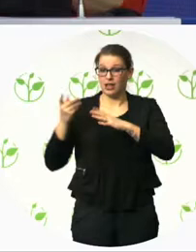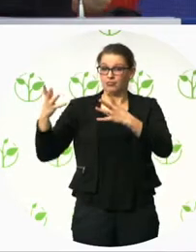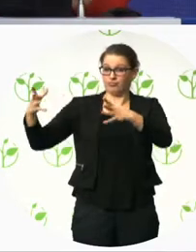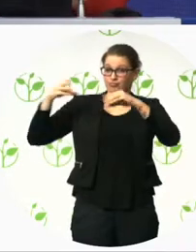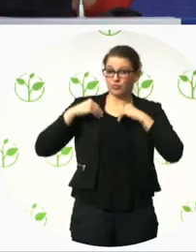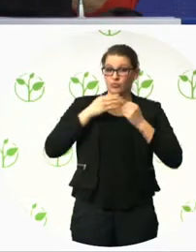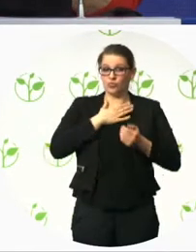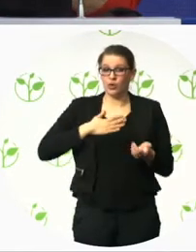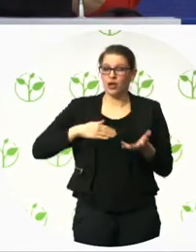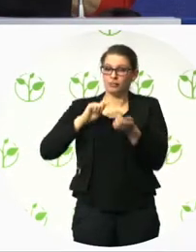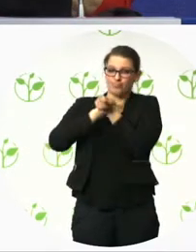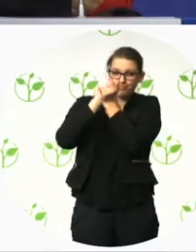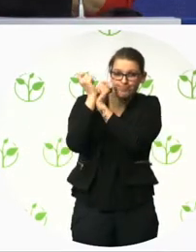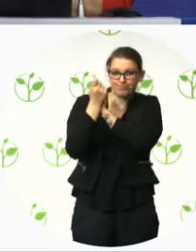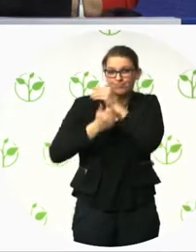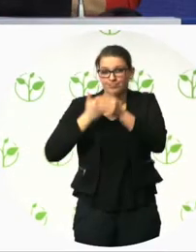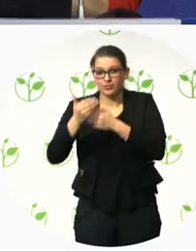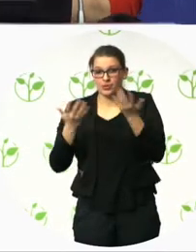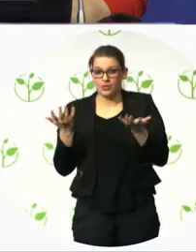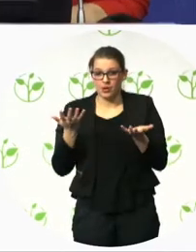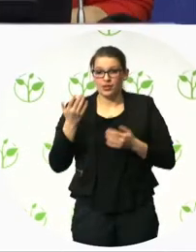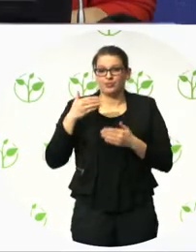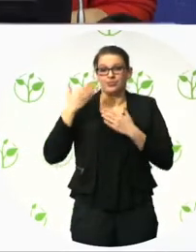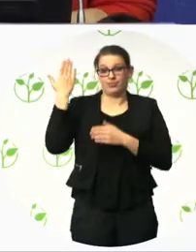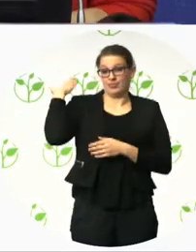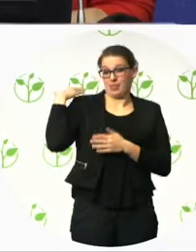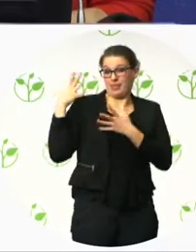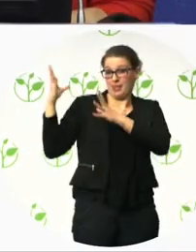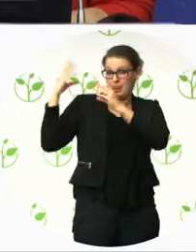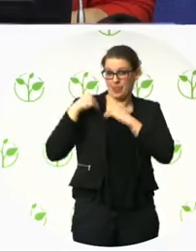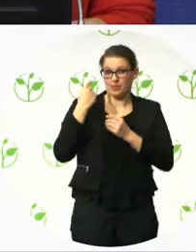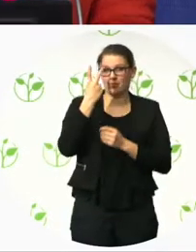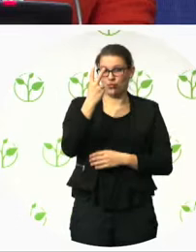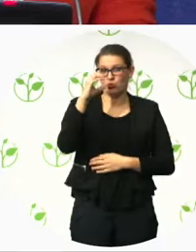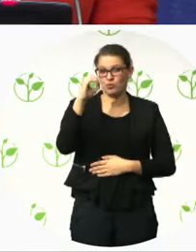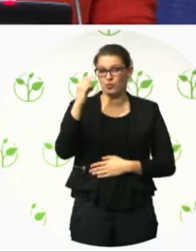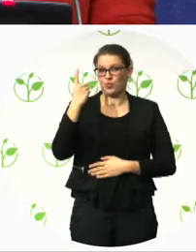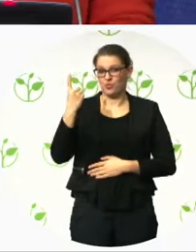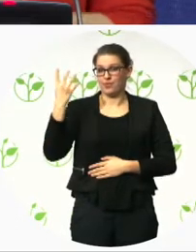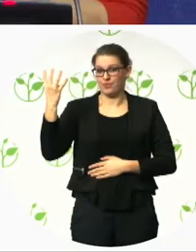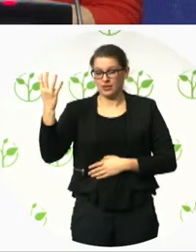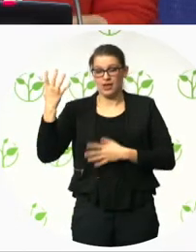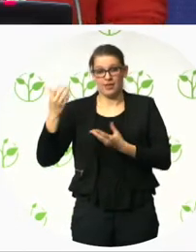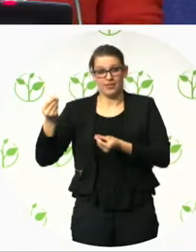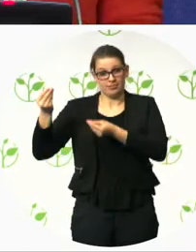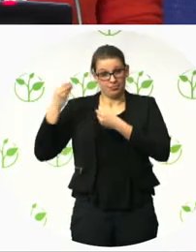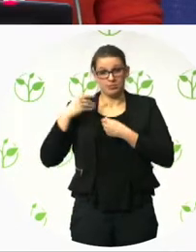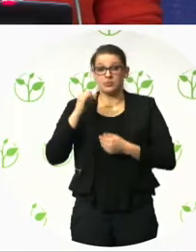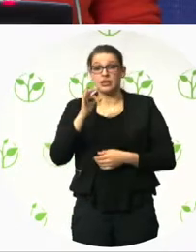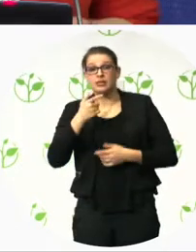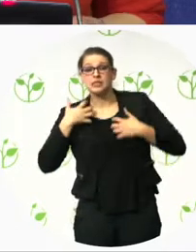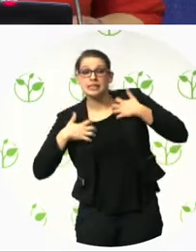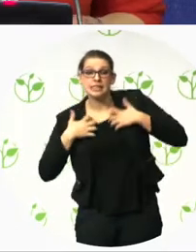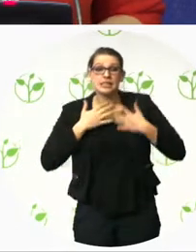Those who are interested in the pamphlet itself might contact our two colleagues and you will have them later